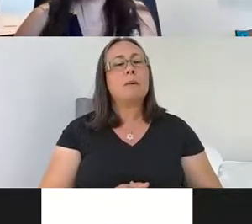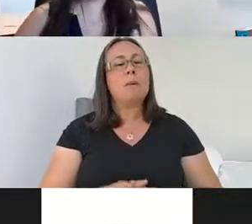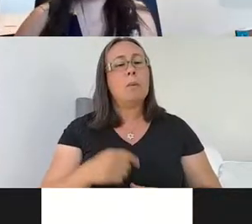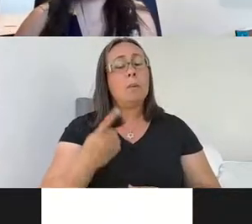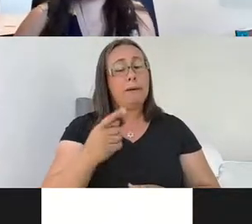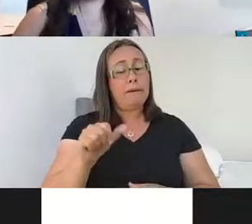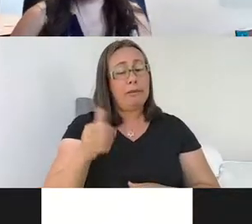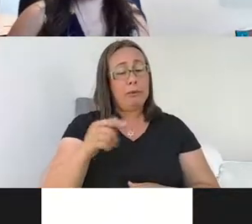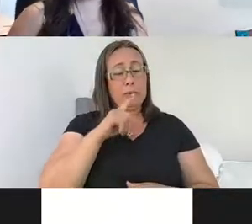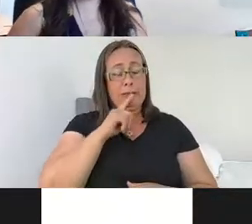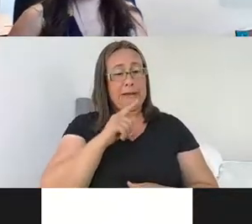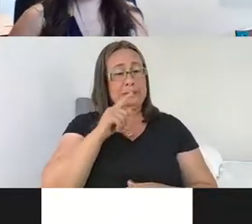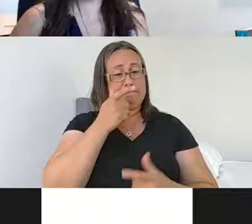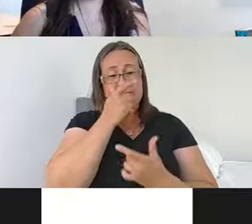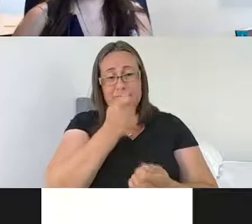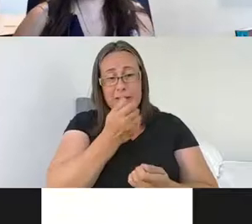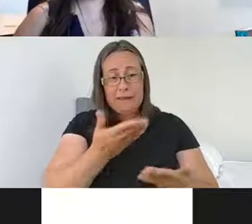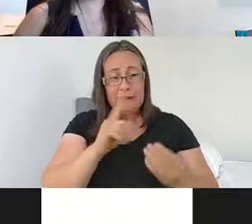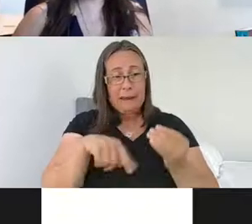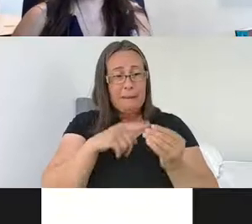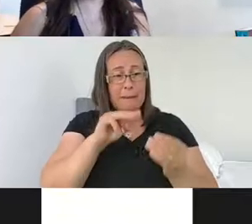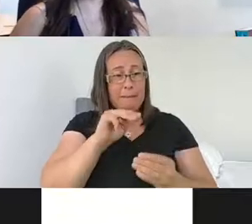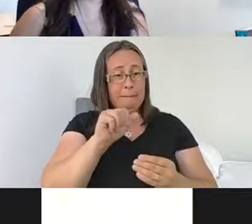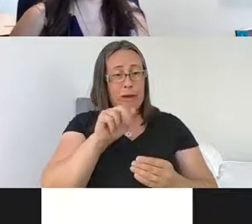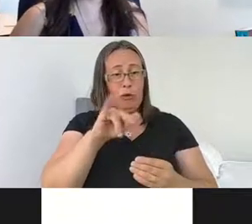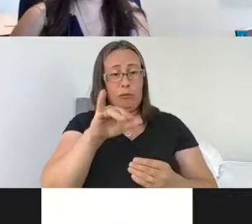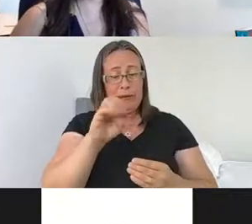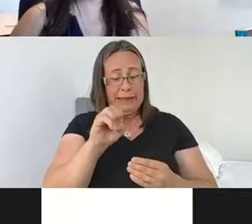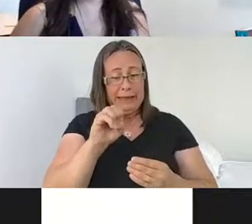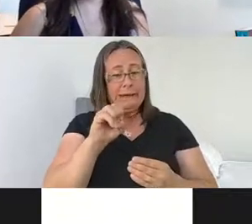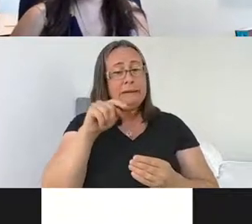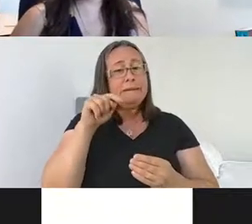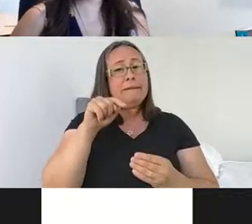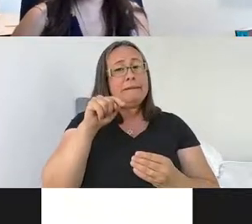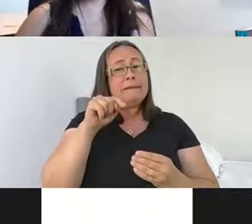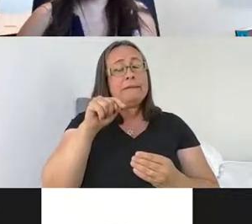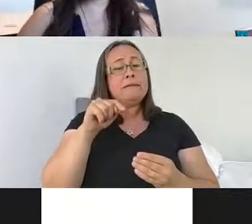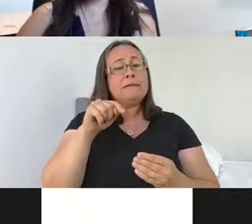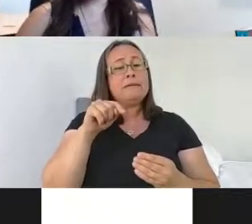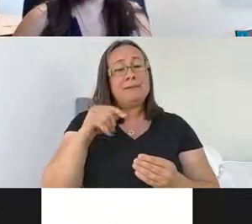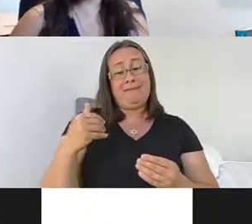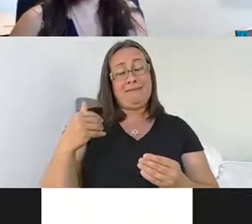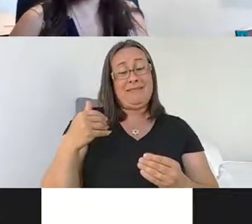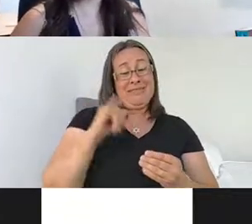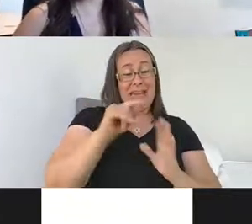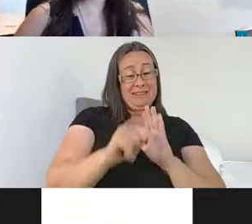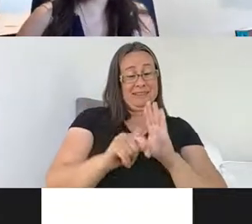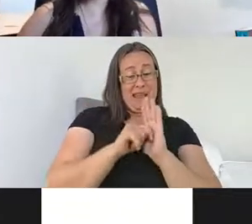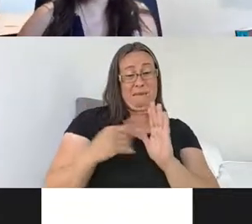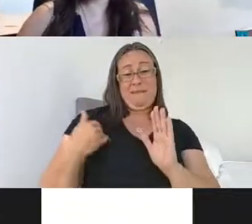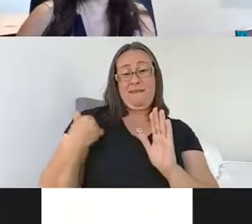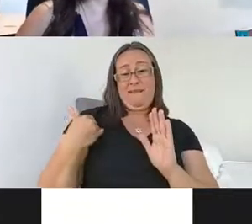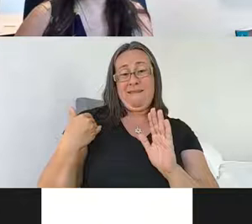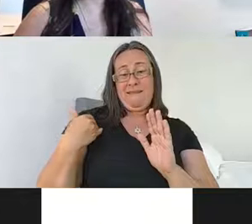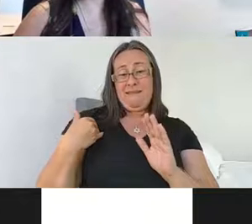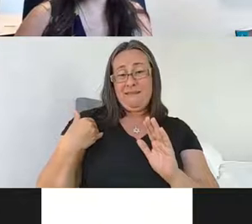Marie was she was a young faculty. I'd say at this time electrophysiology was a